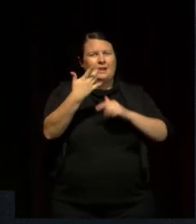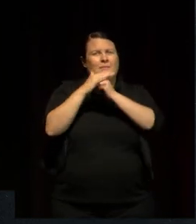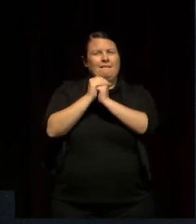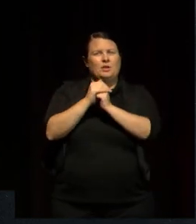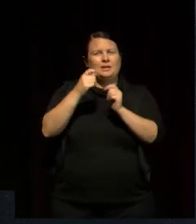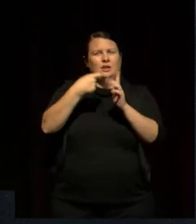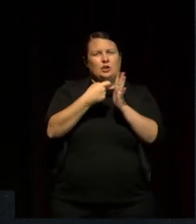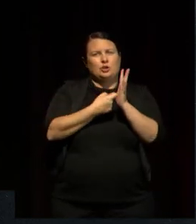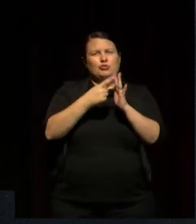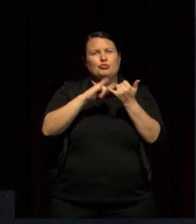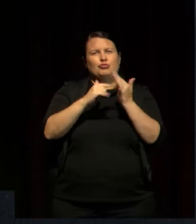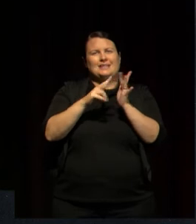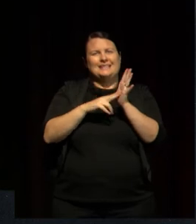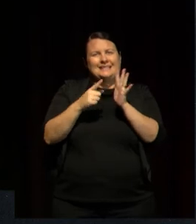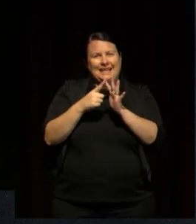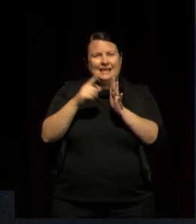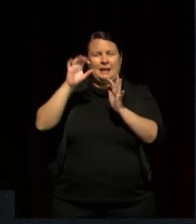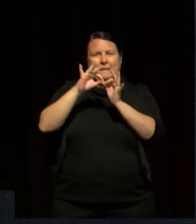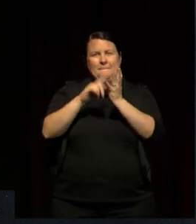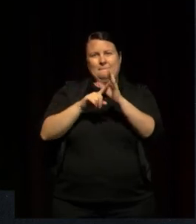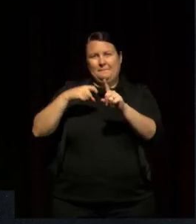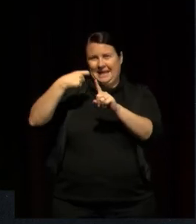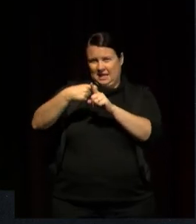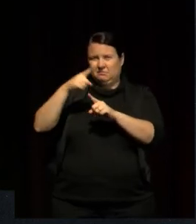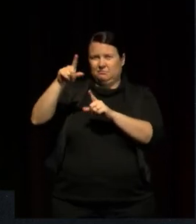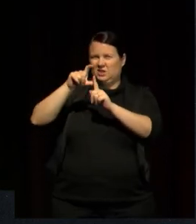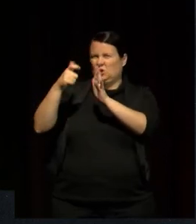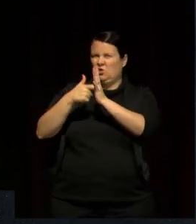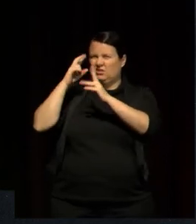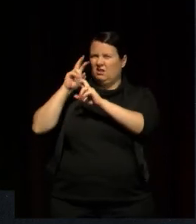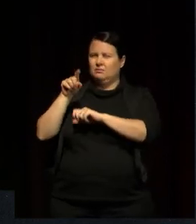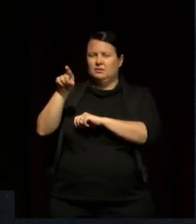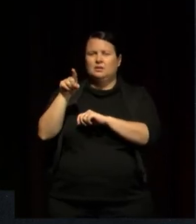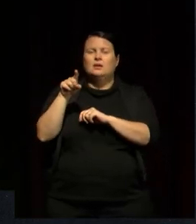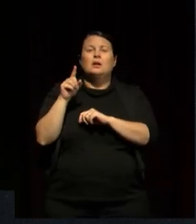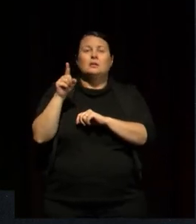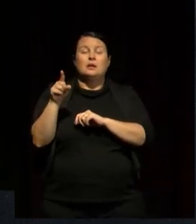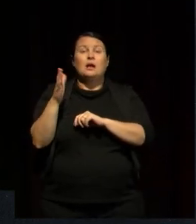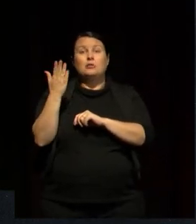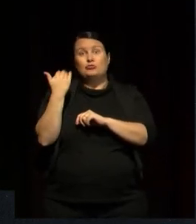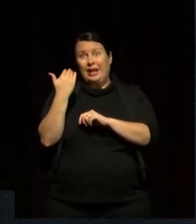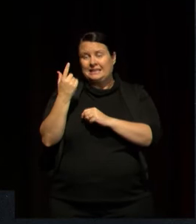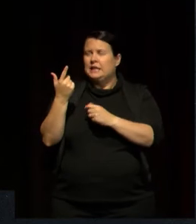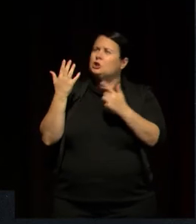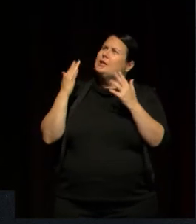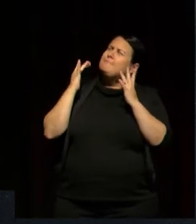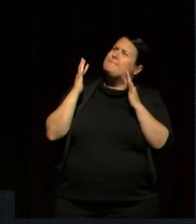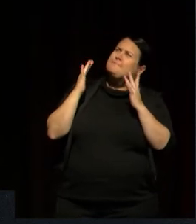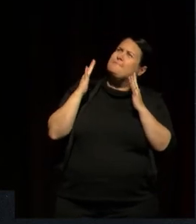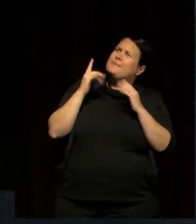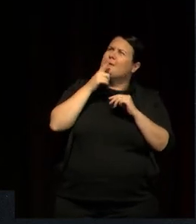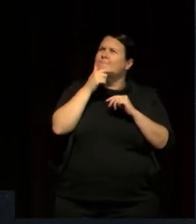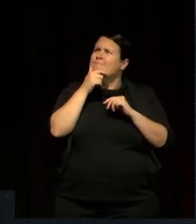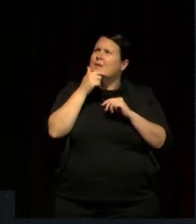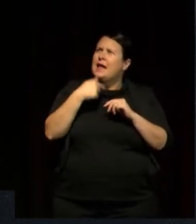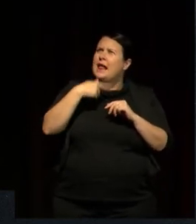Christine Black, Dr Christine Black wondered aloud with me quite recently, hmm, I'm